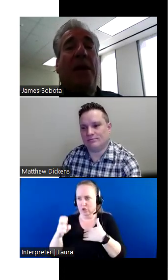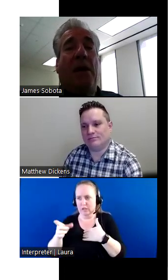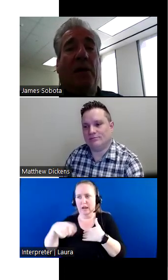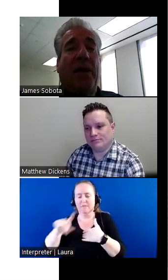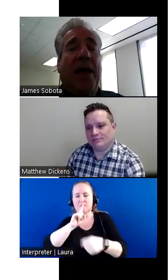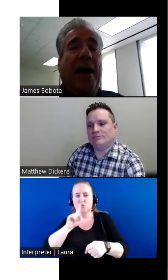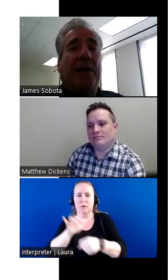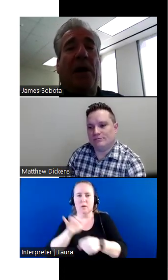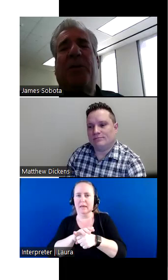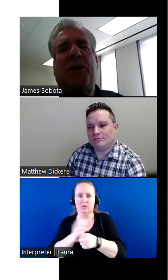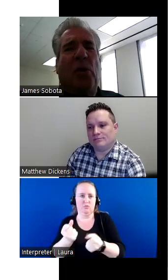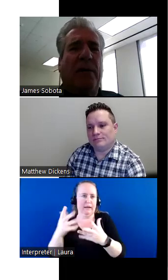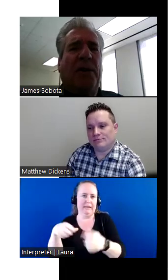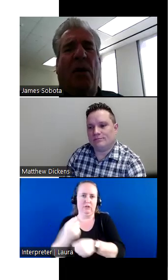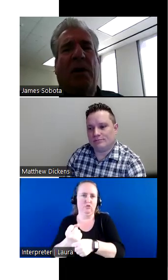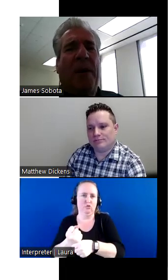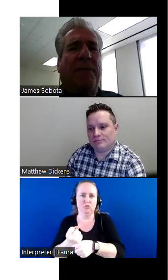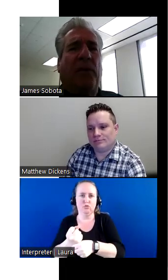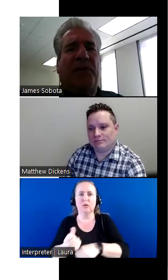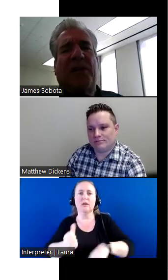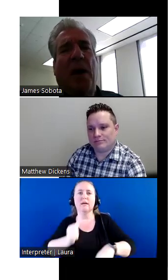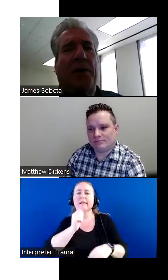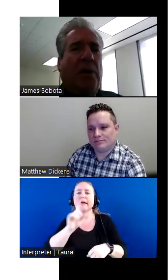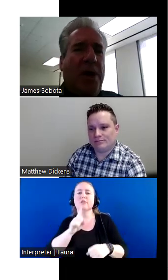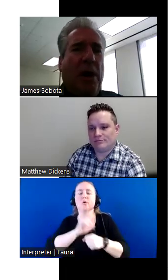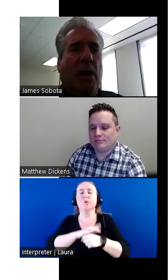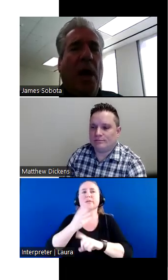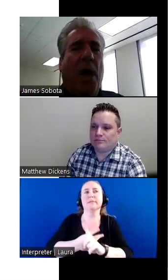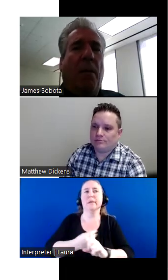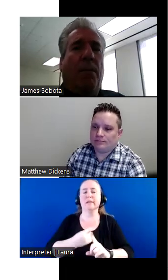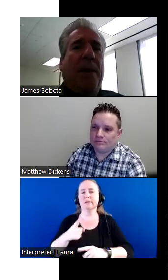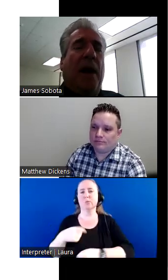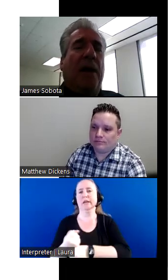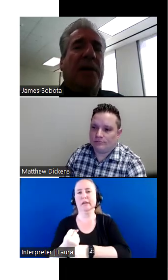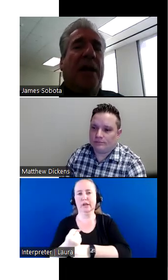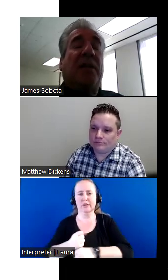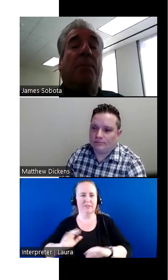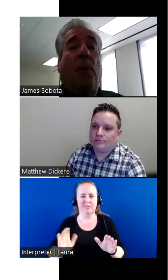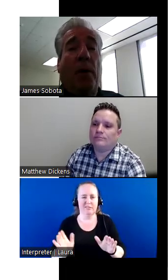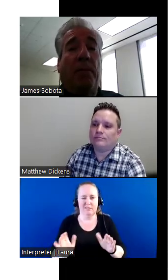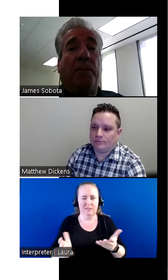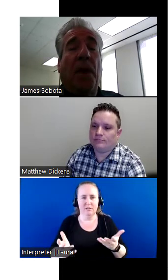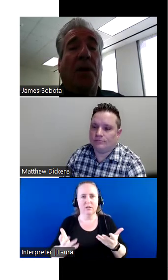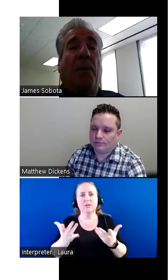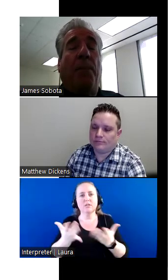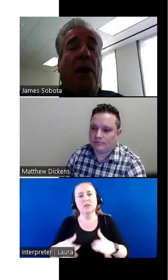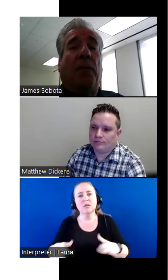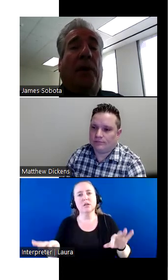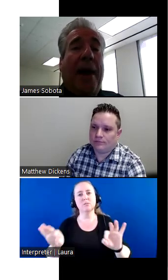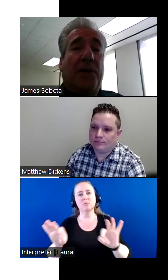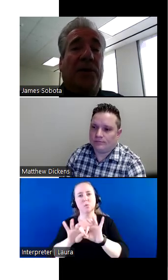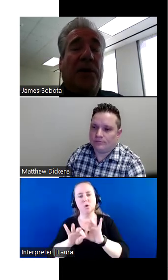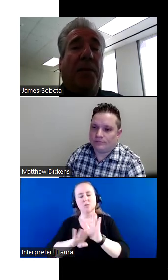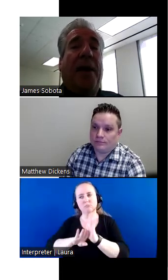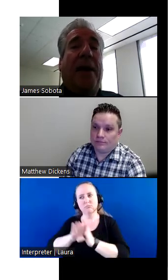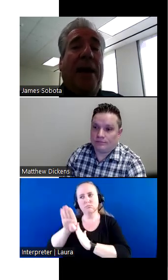many years. And don't just do it, just don't commit for six months or a year because it's important to build